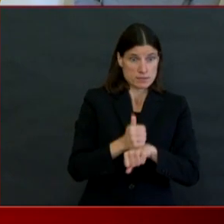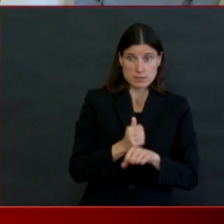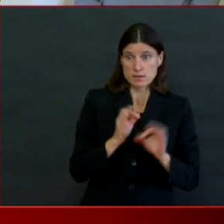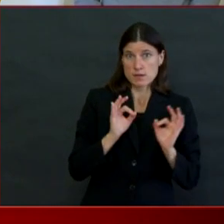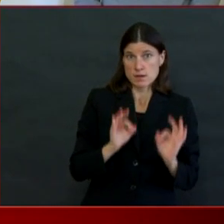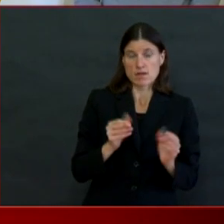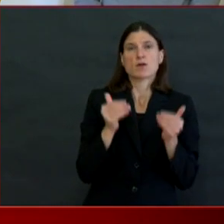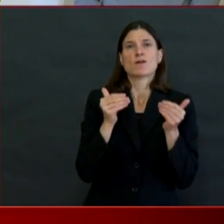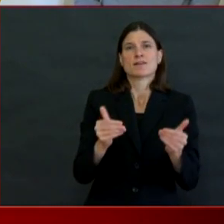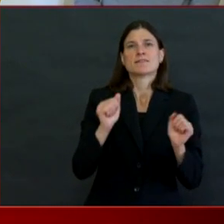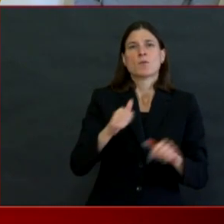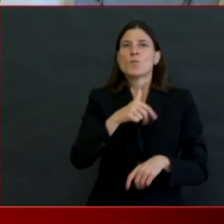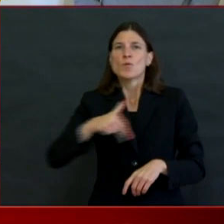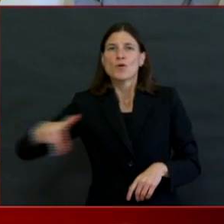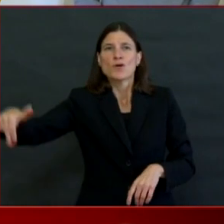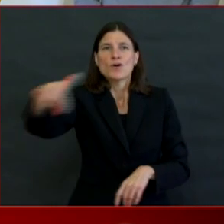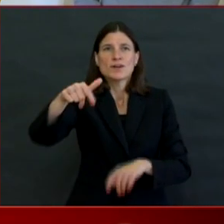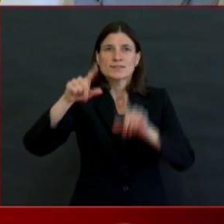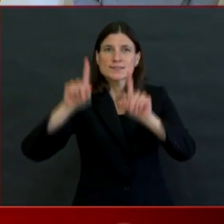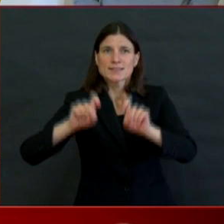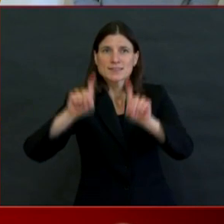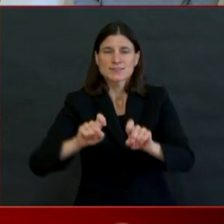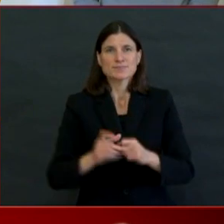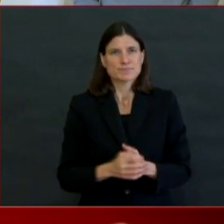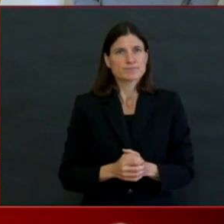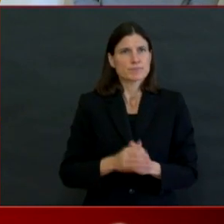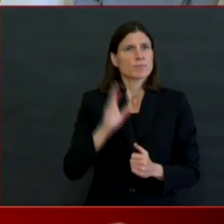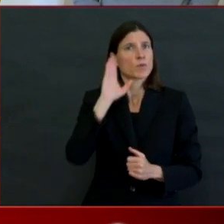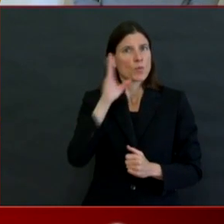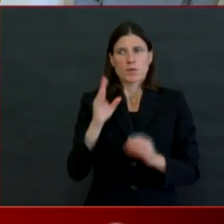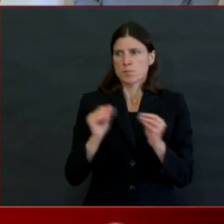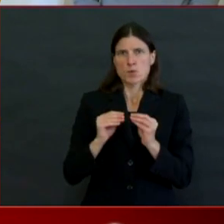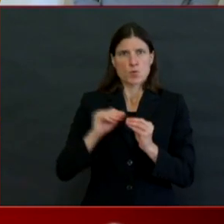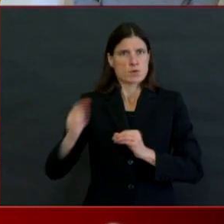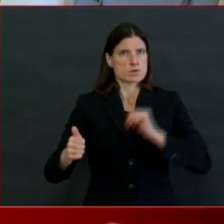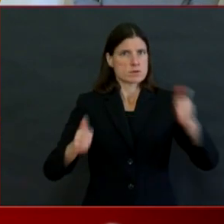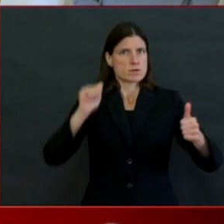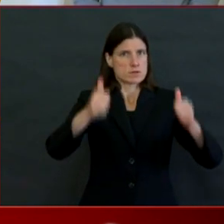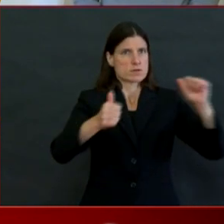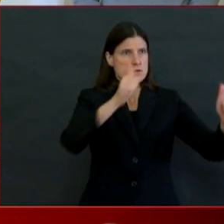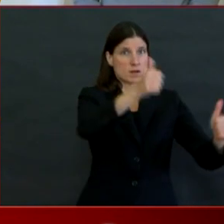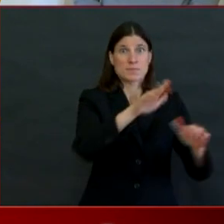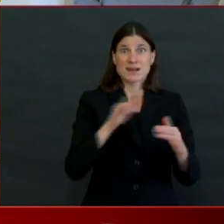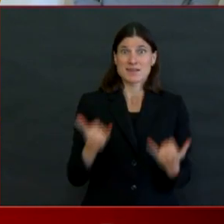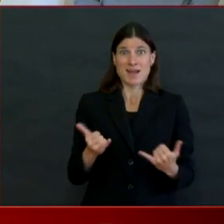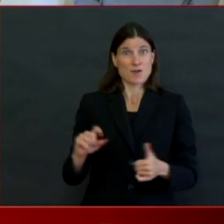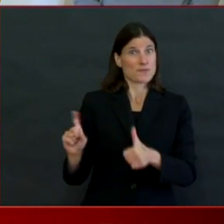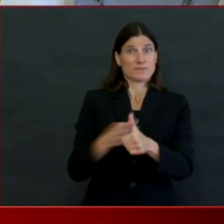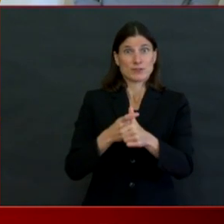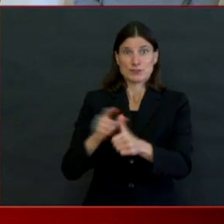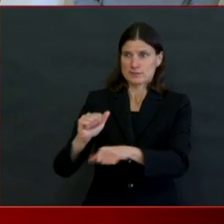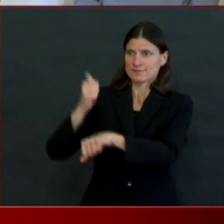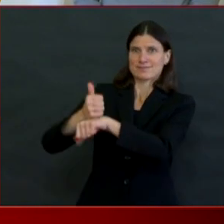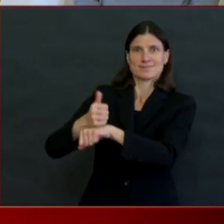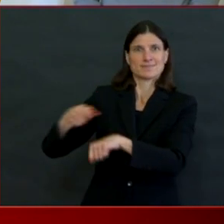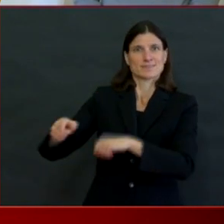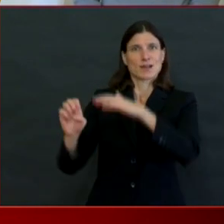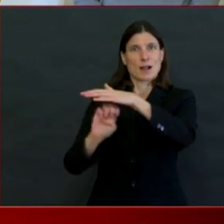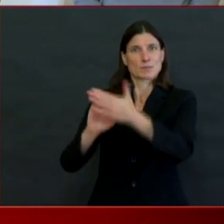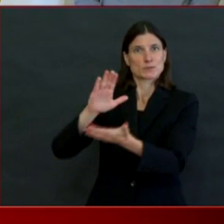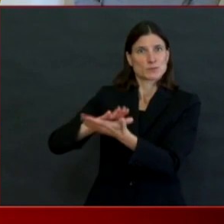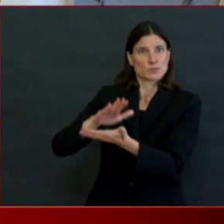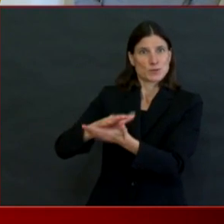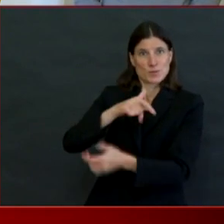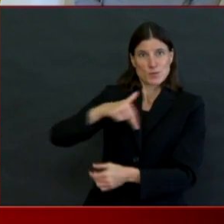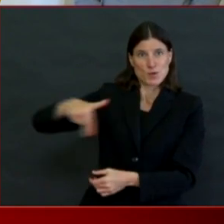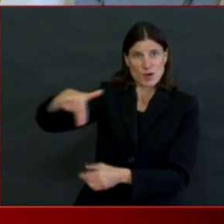Providence is not nearly enough, but it's a beginning, and it's an important step. It's in the community. It's in a well